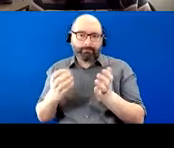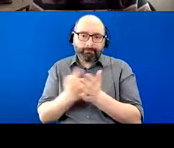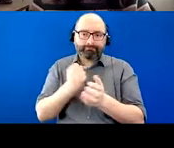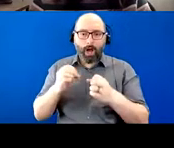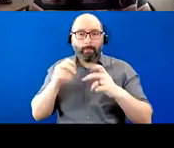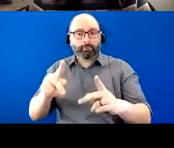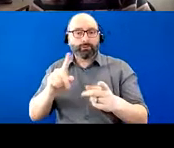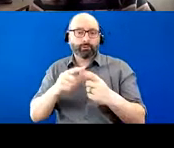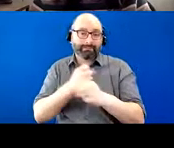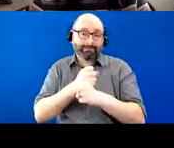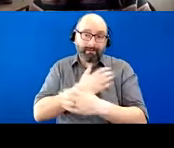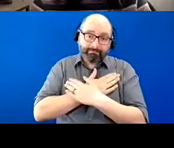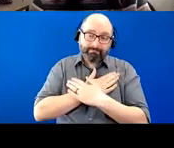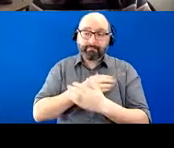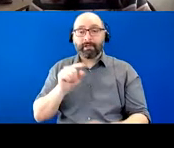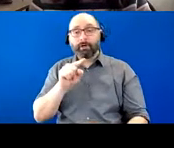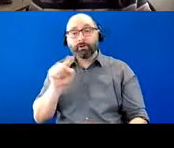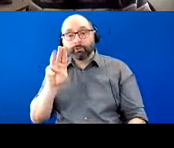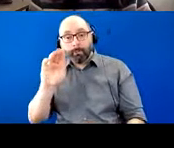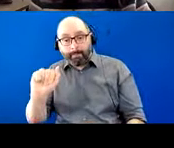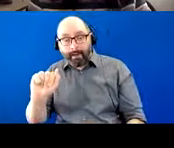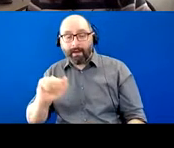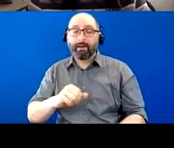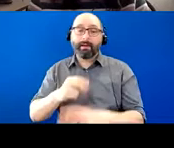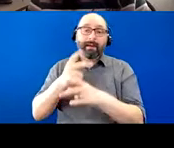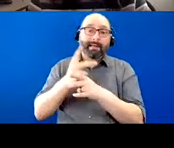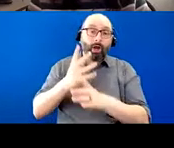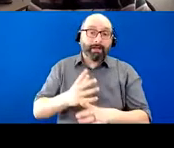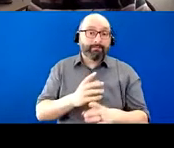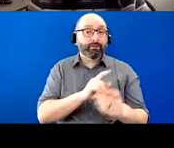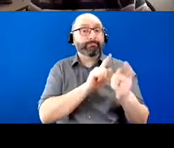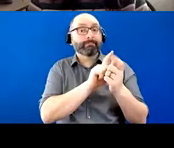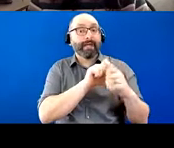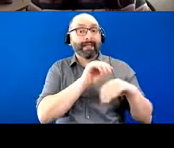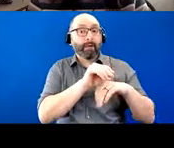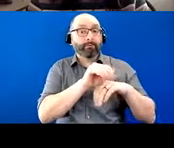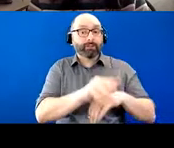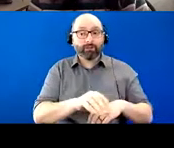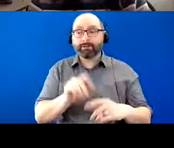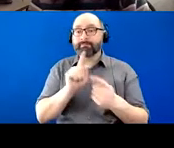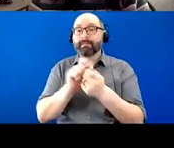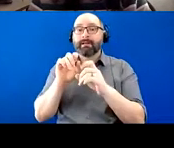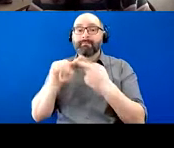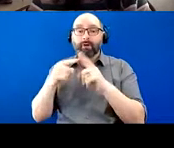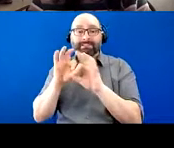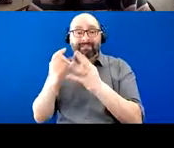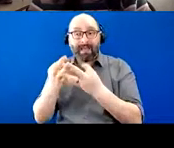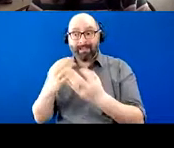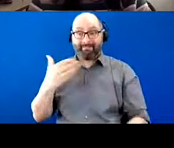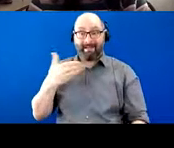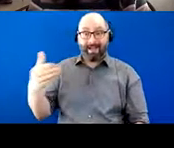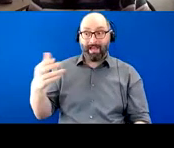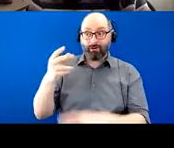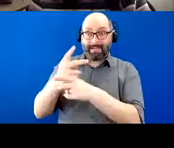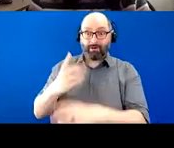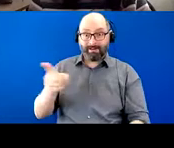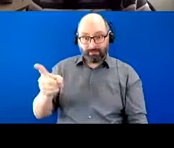hired caregivers, through Zumba, seeing her counselor, um, connecting with friends or family, um, and having the hired caregivers there really helped.